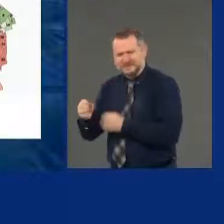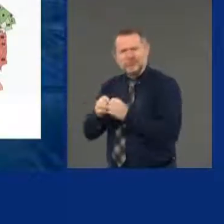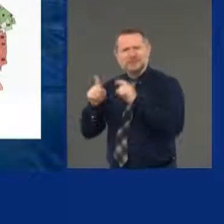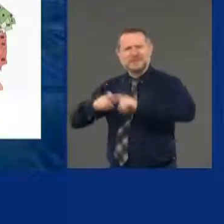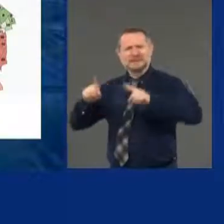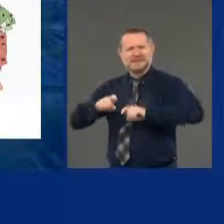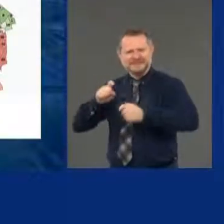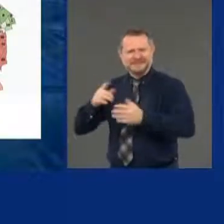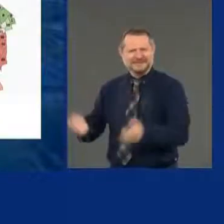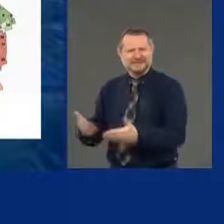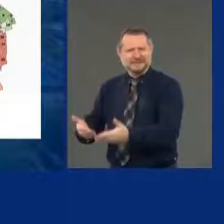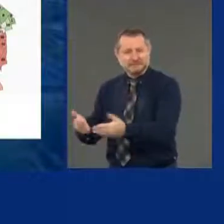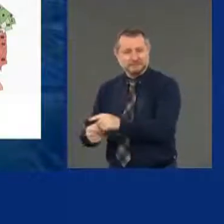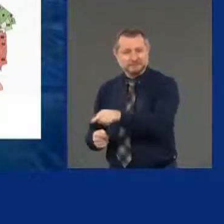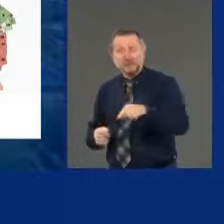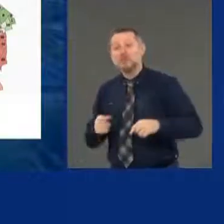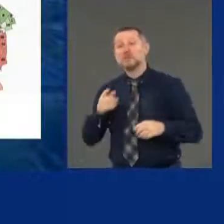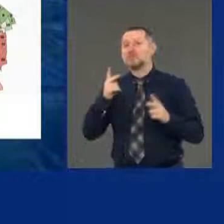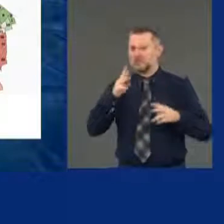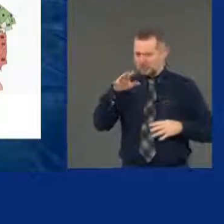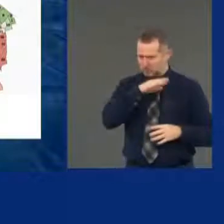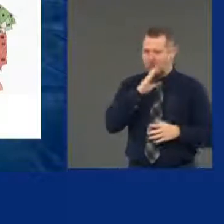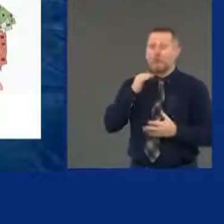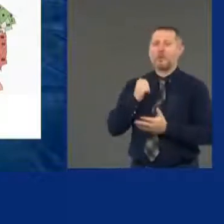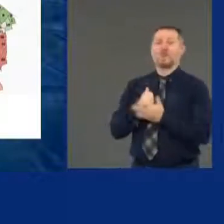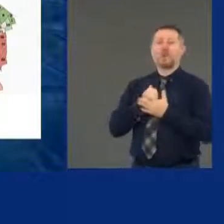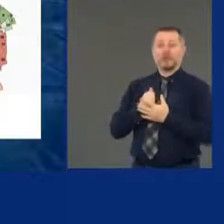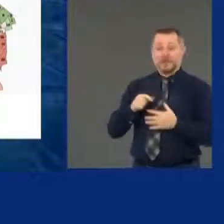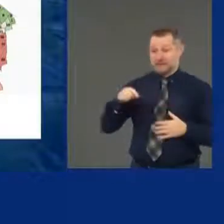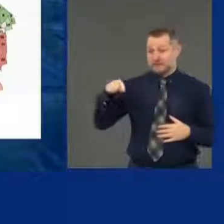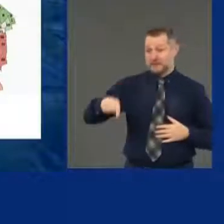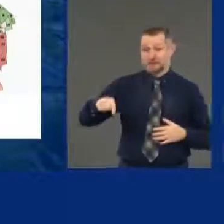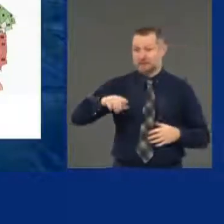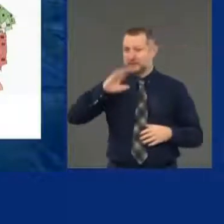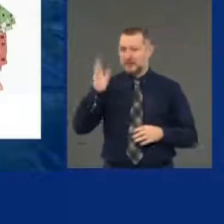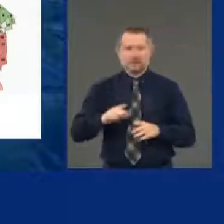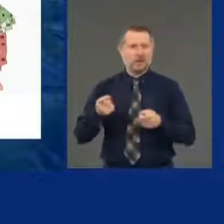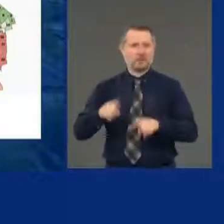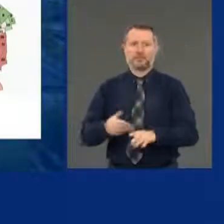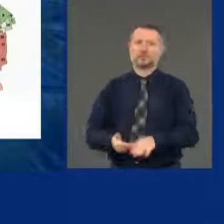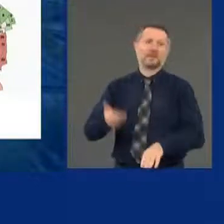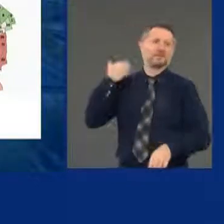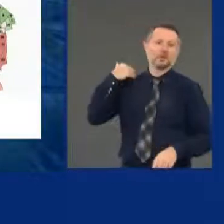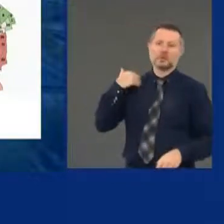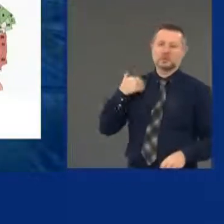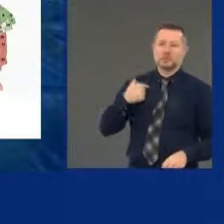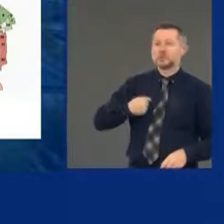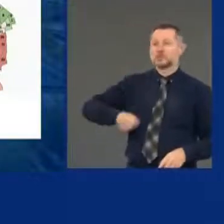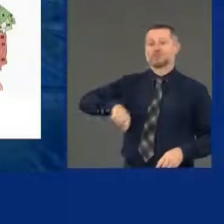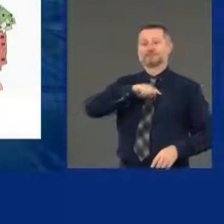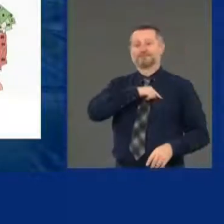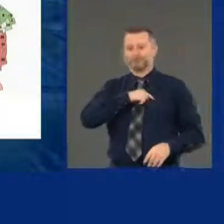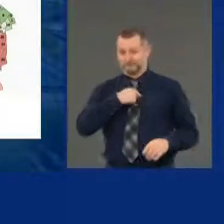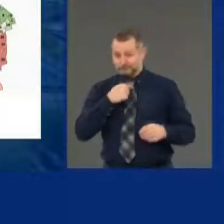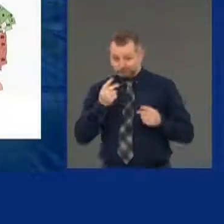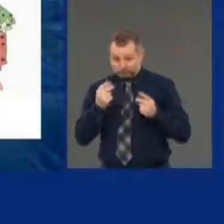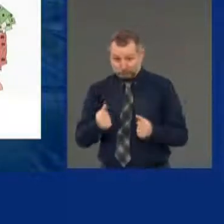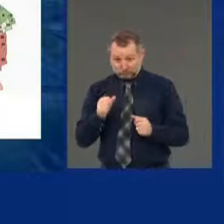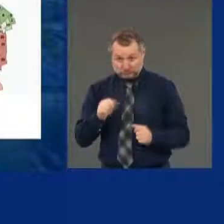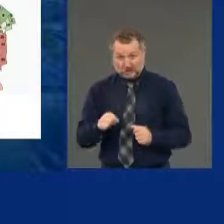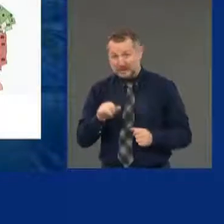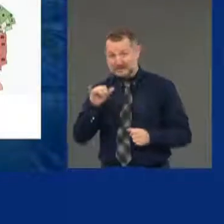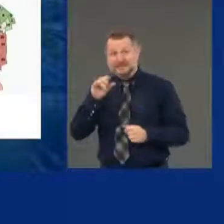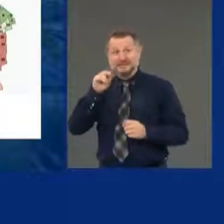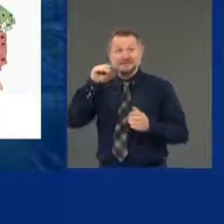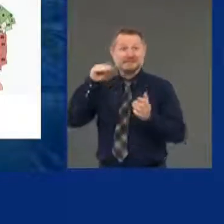Because this is a function that never happened before. That all of a sudden we had to do 50,000, 60,000 tests per day. We had